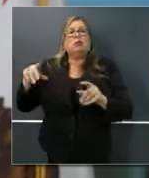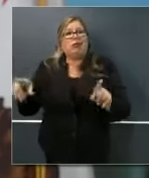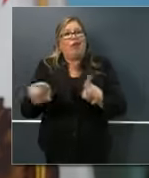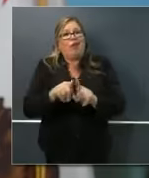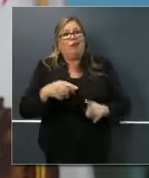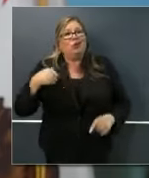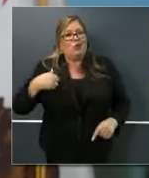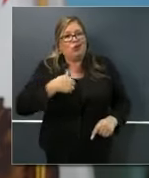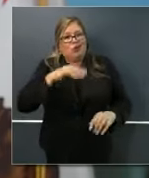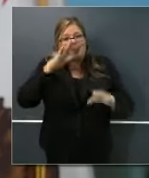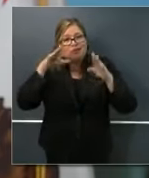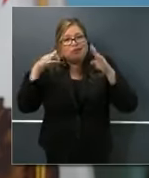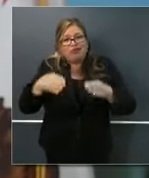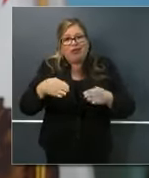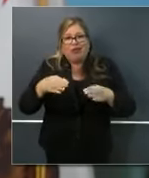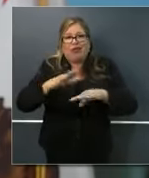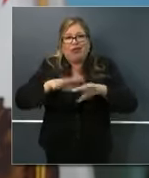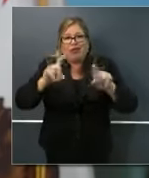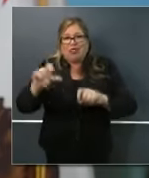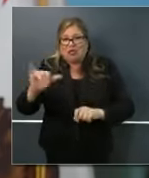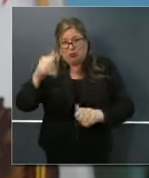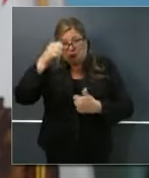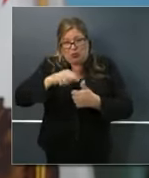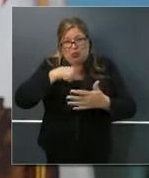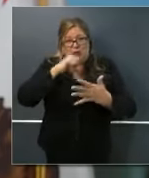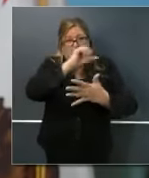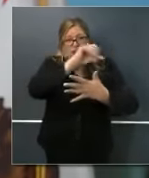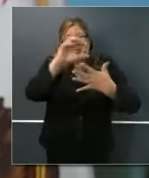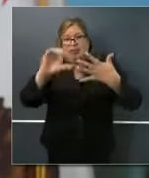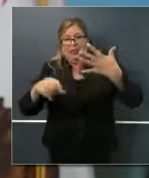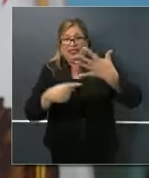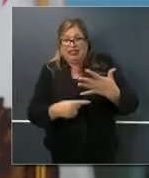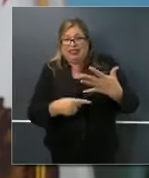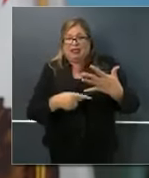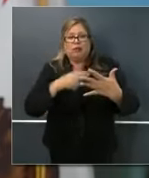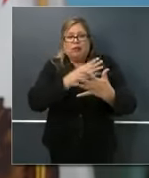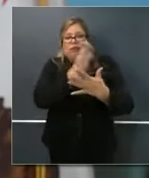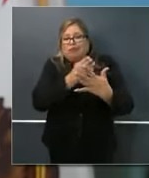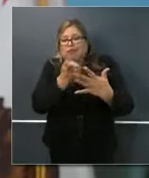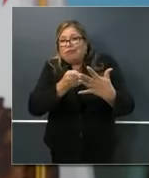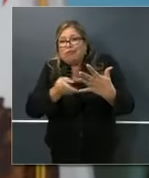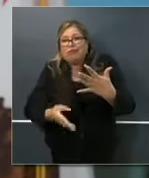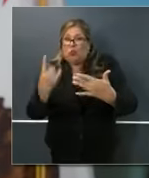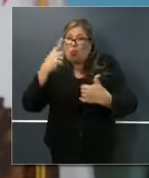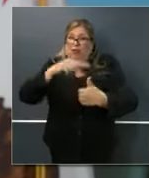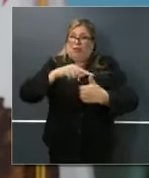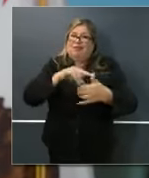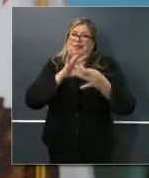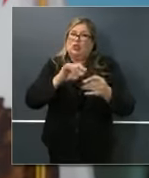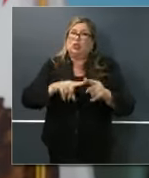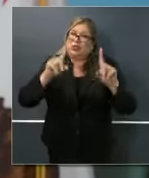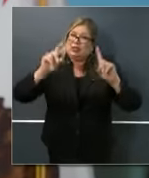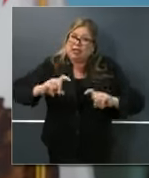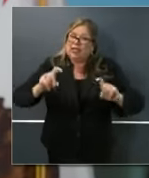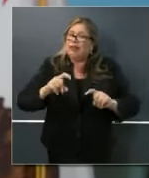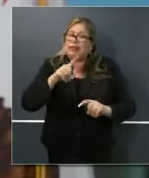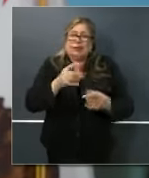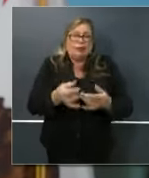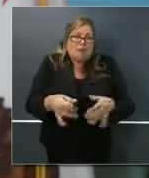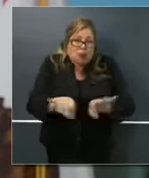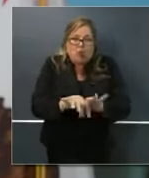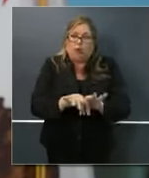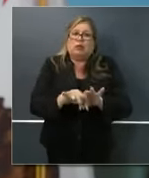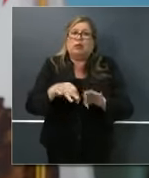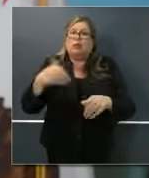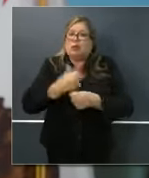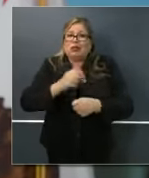frameworks for reintroducing a new statewide recommendations and guidelines is a predicate testing the